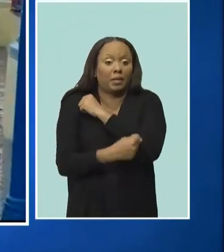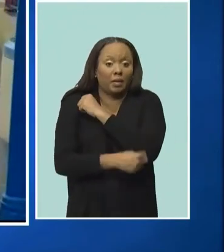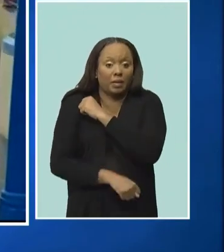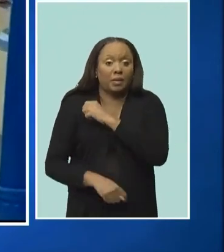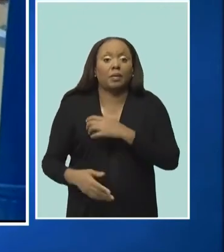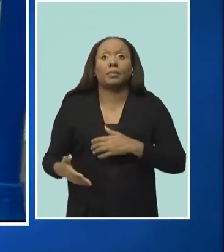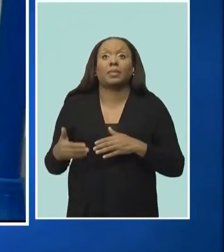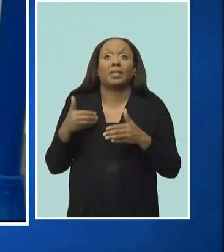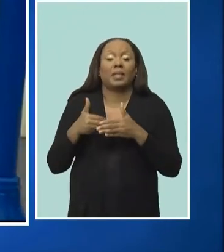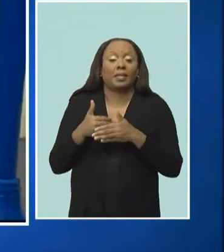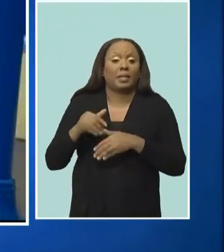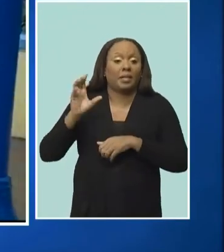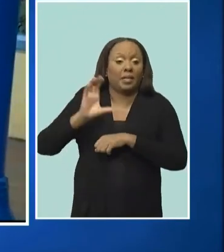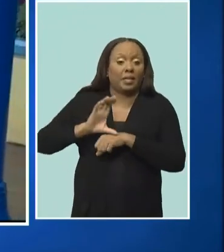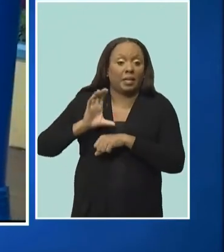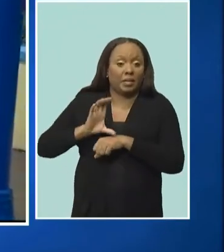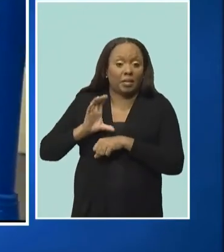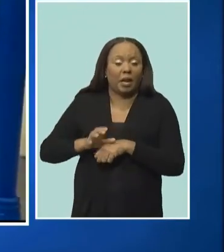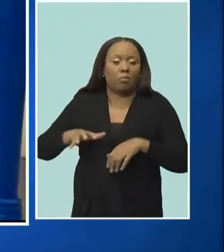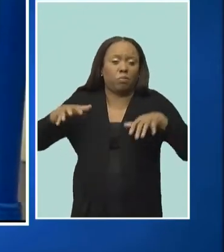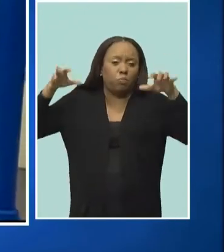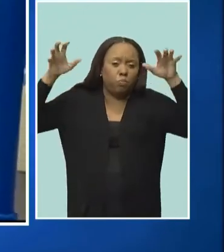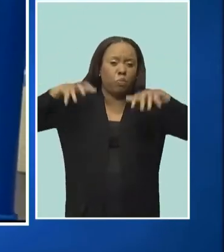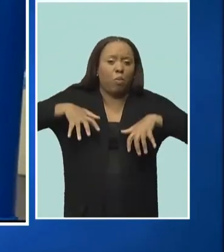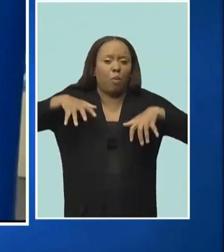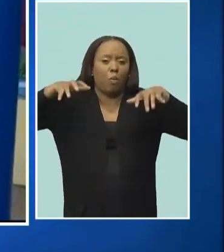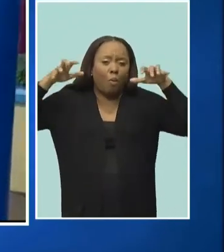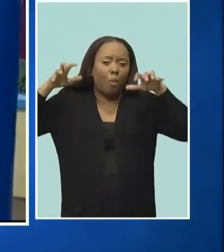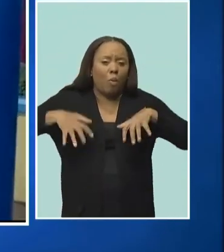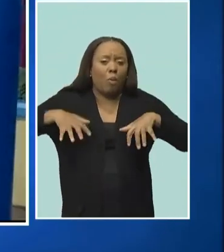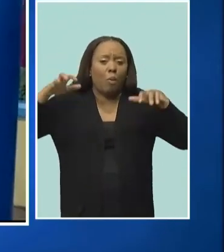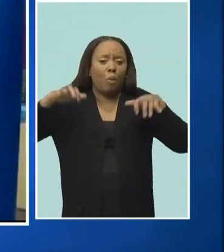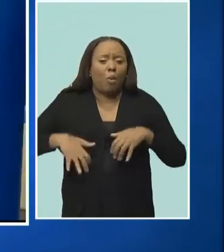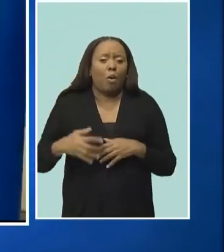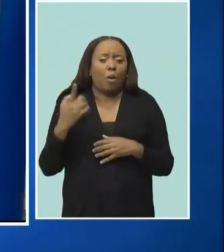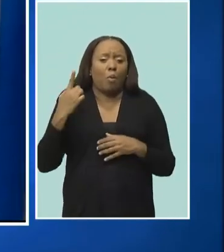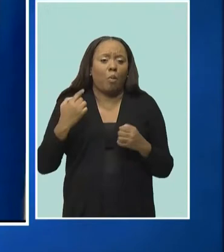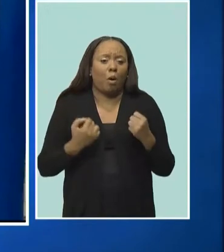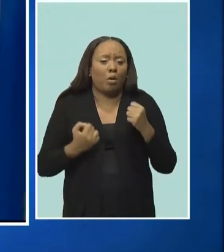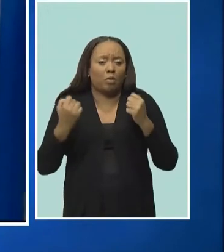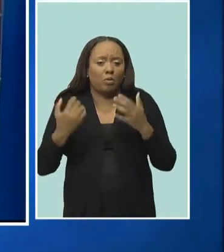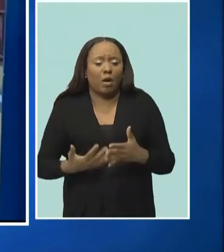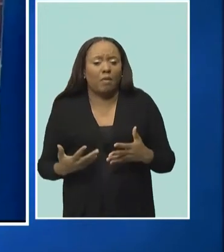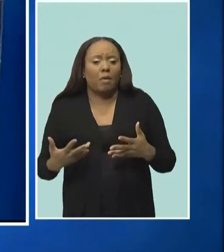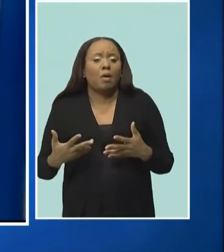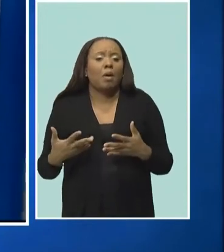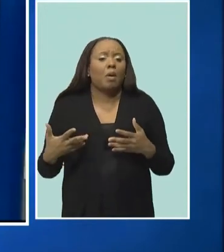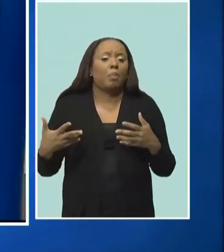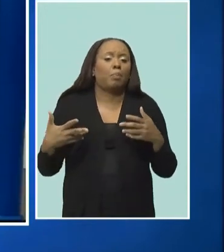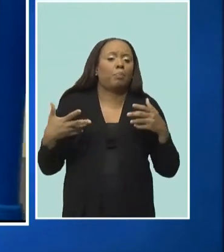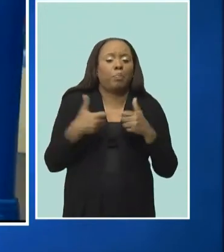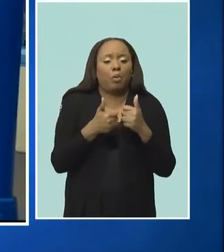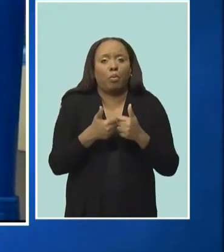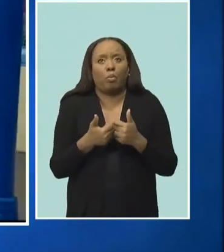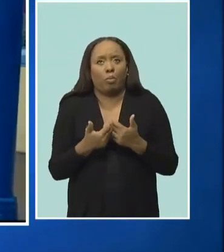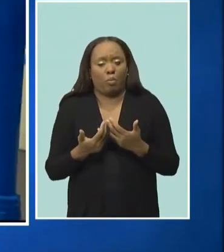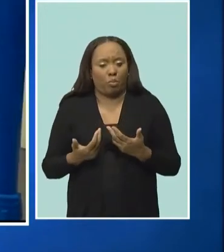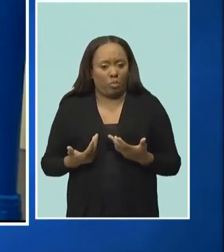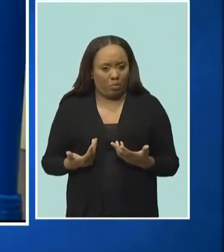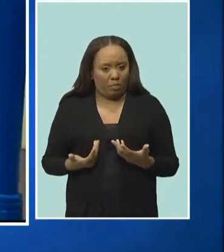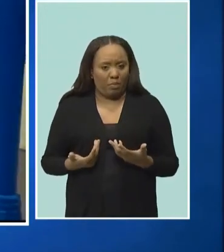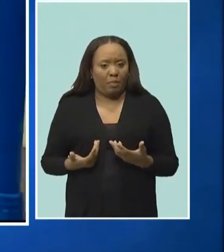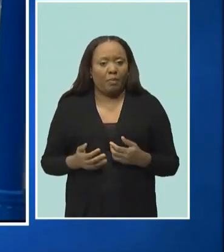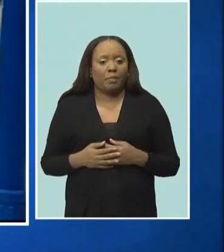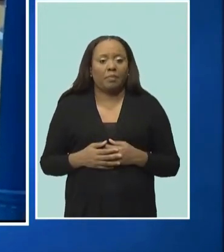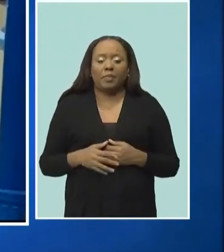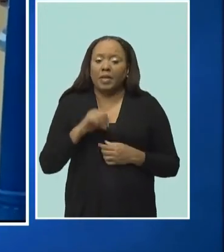Thomas, not far from the parish church, the heavy rain created slippery driving conditions and at least one motorist